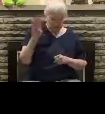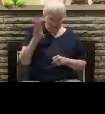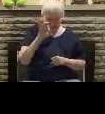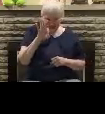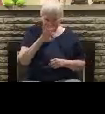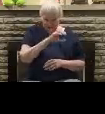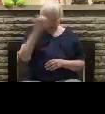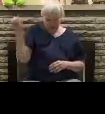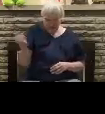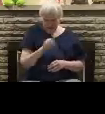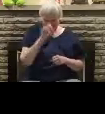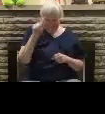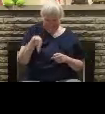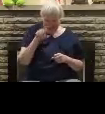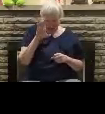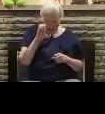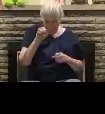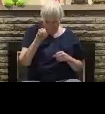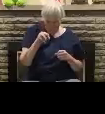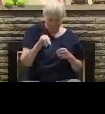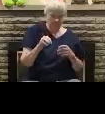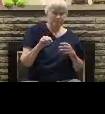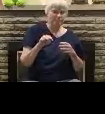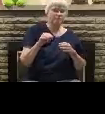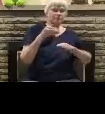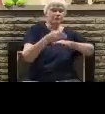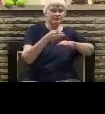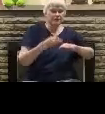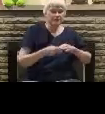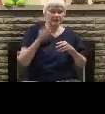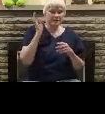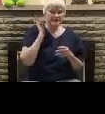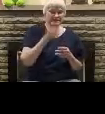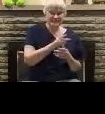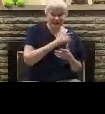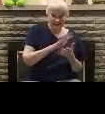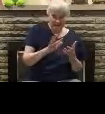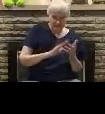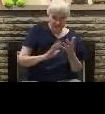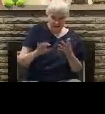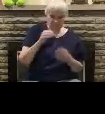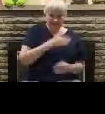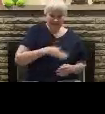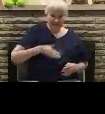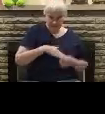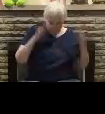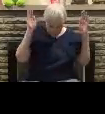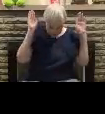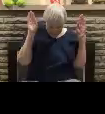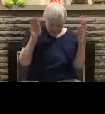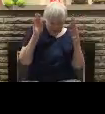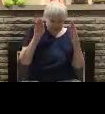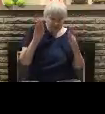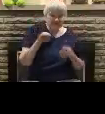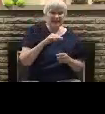And before going into our study, we want to repeat our call to our listeners. If you attend a